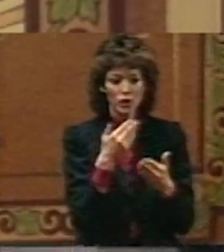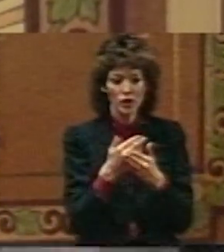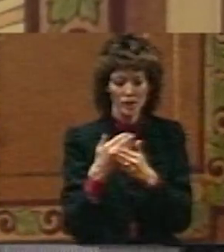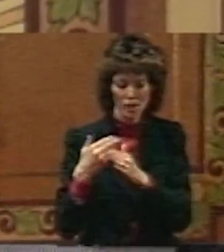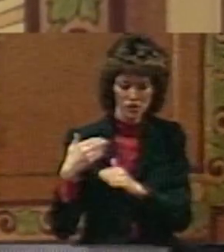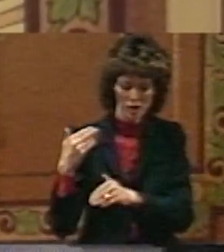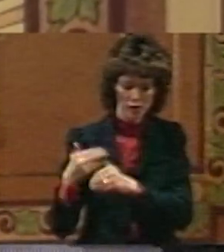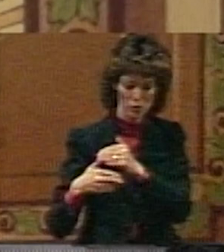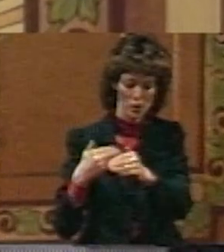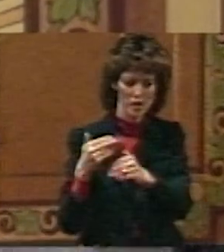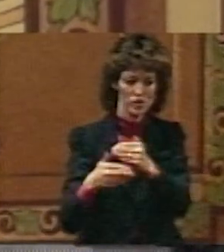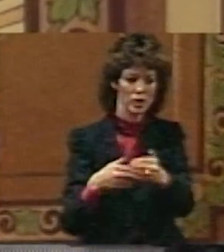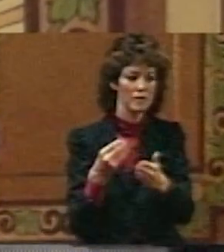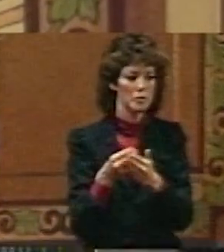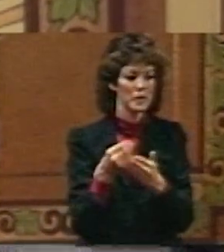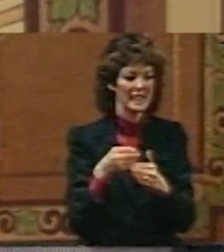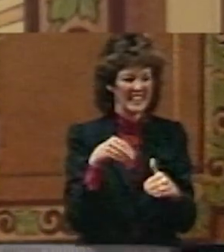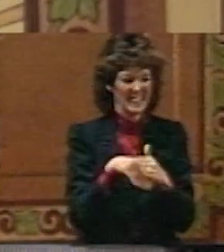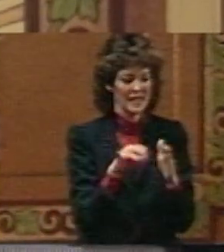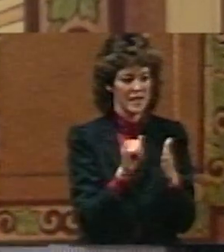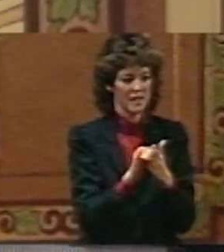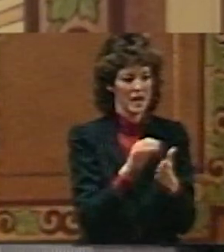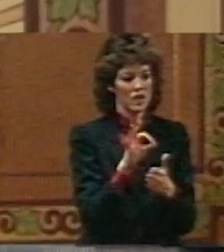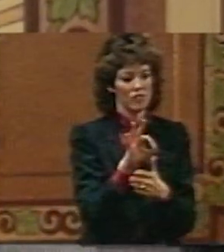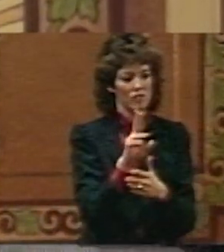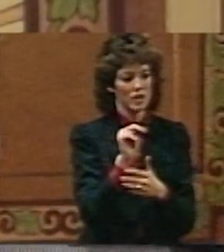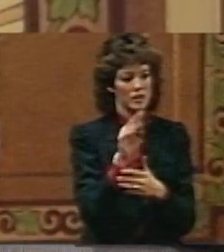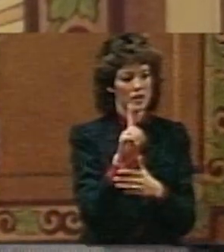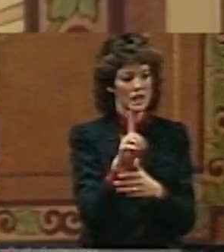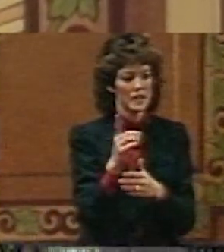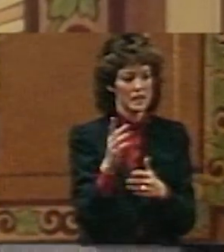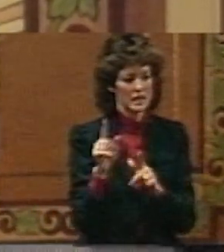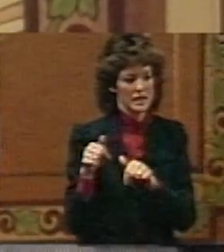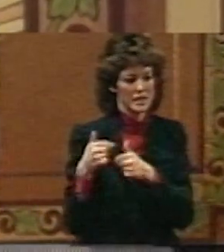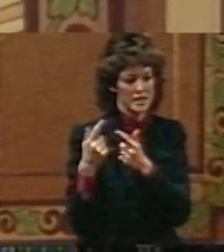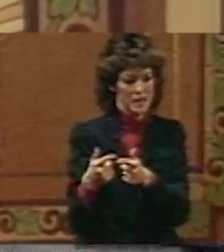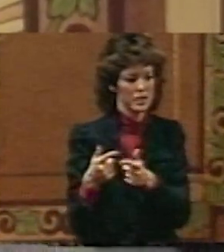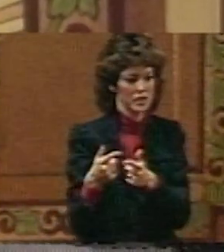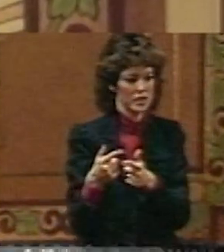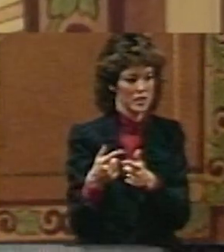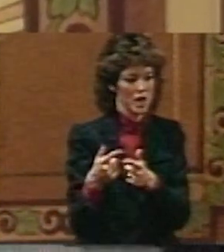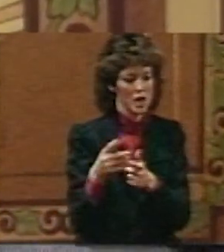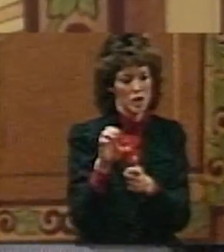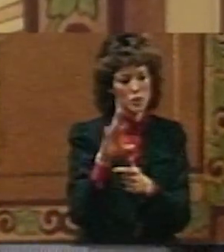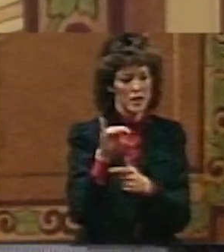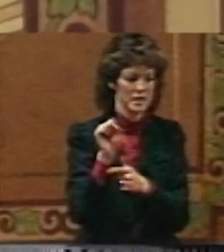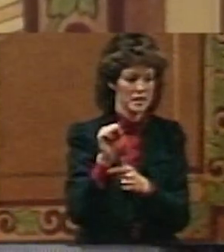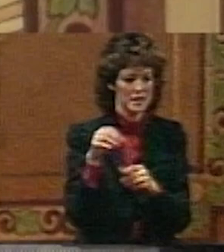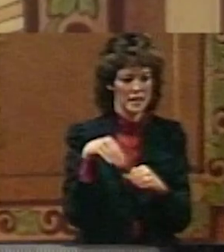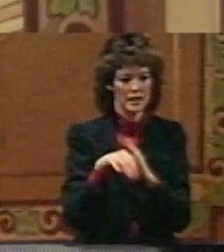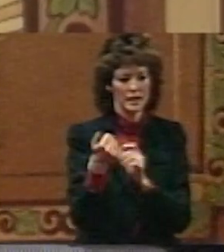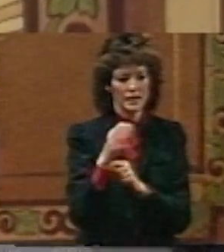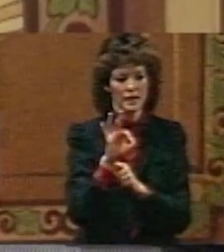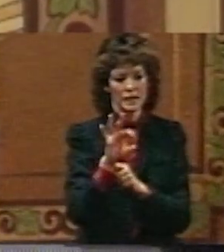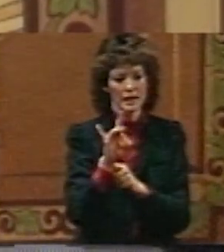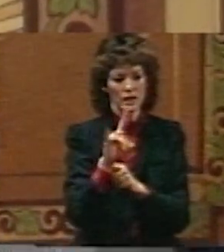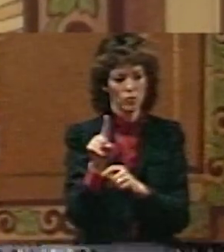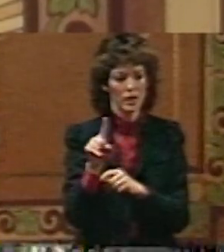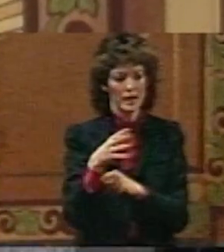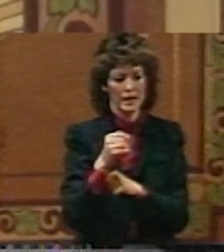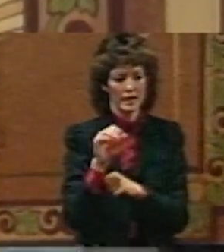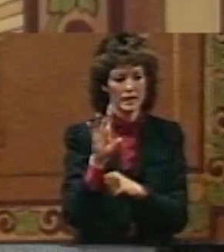of money in the unemployment fund since the crisis that we met, that this body met in 1981 and 1982.